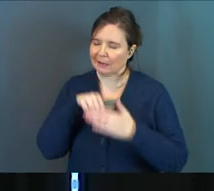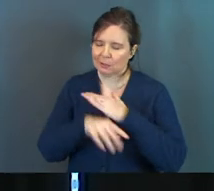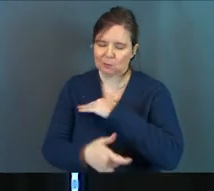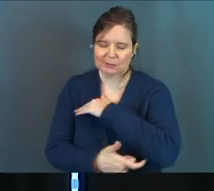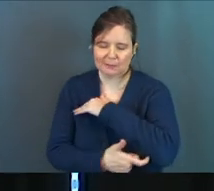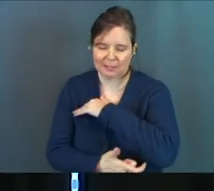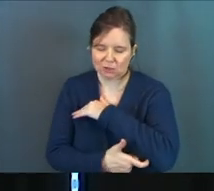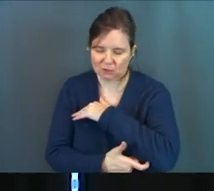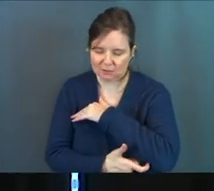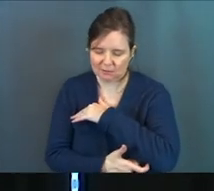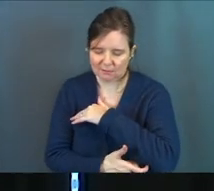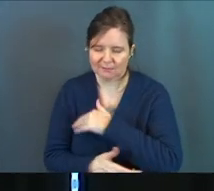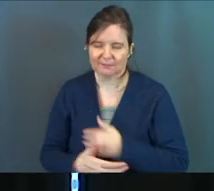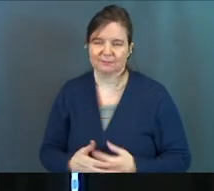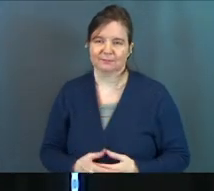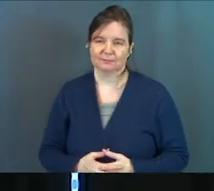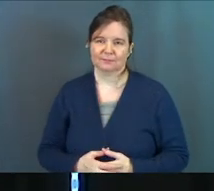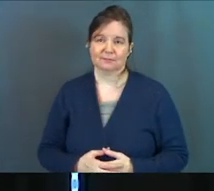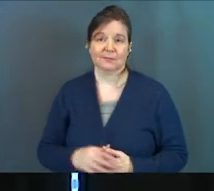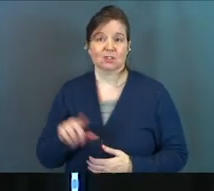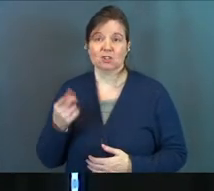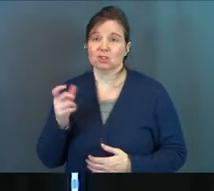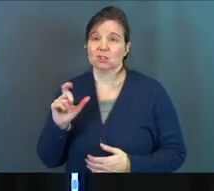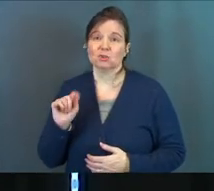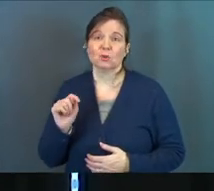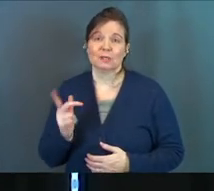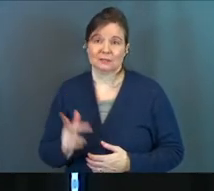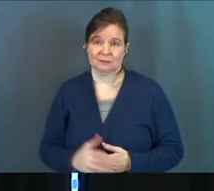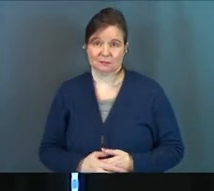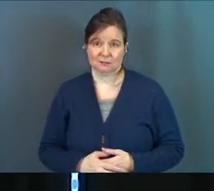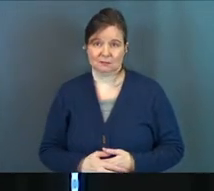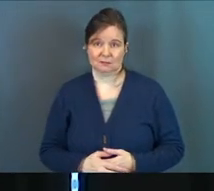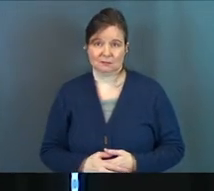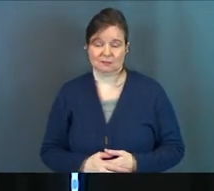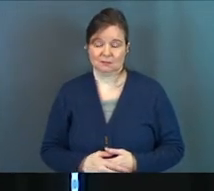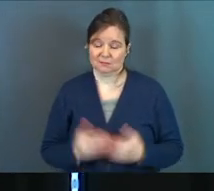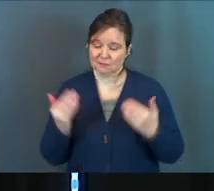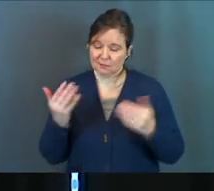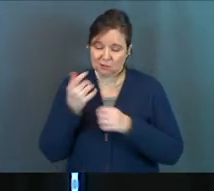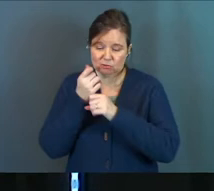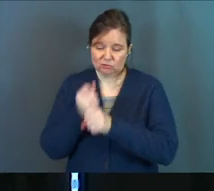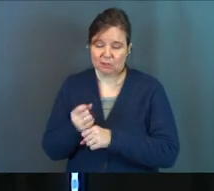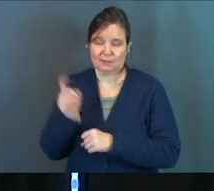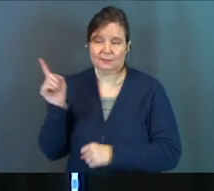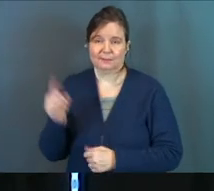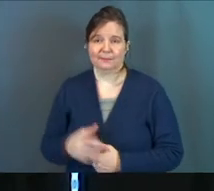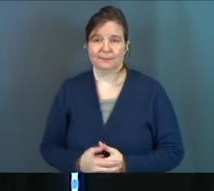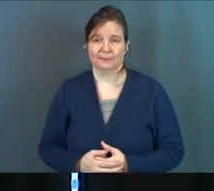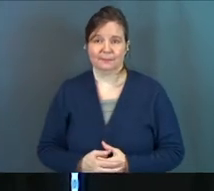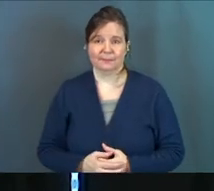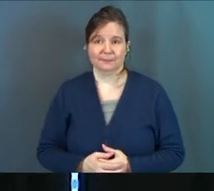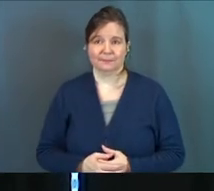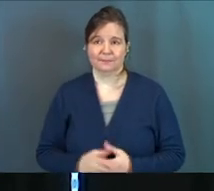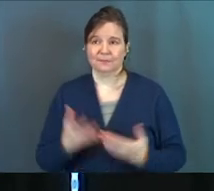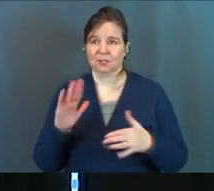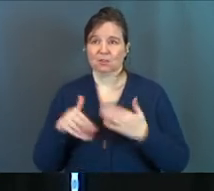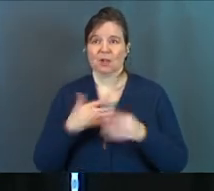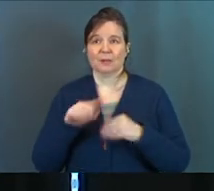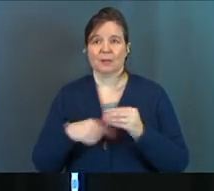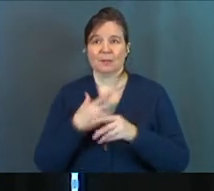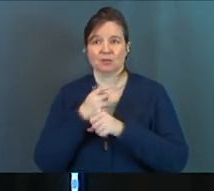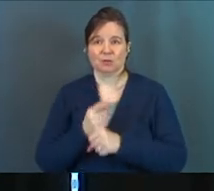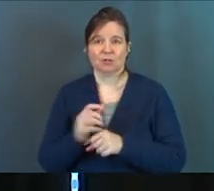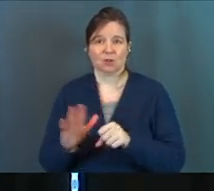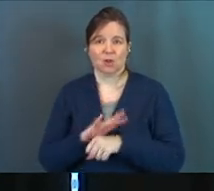into temptation. Just do it. And just trust him. It's all been about